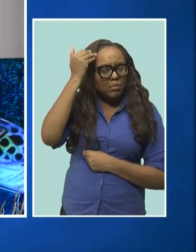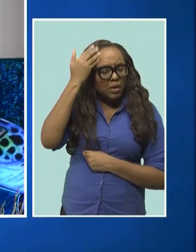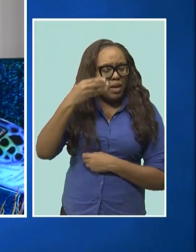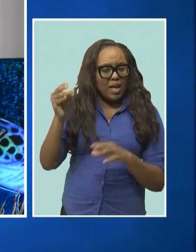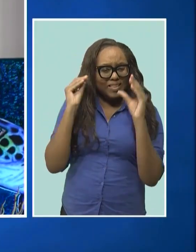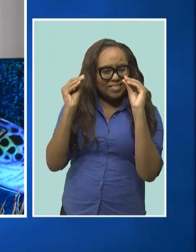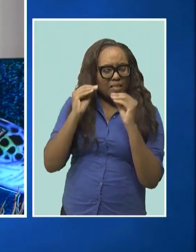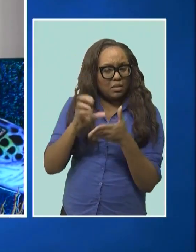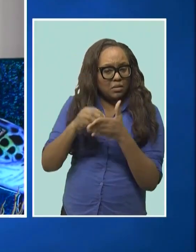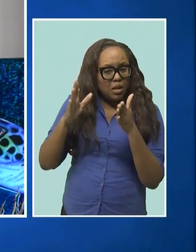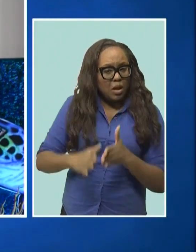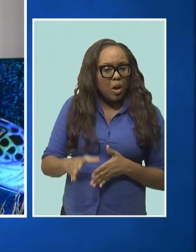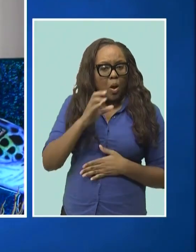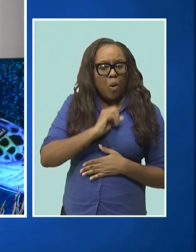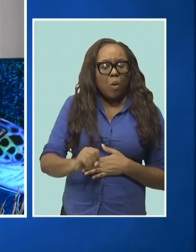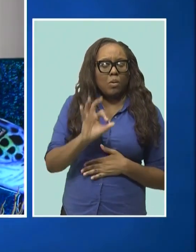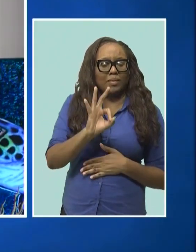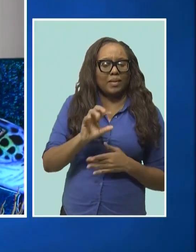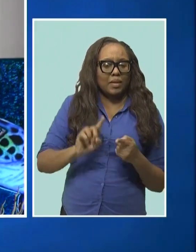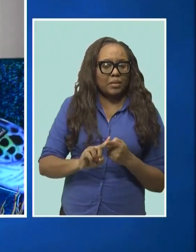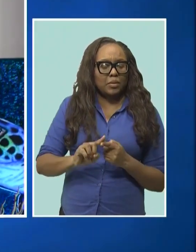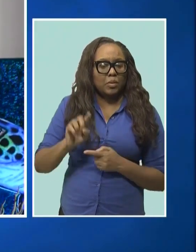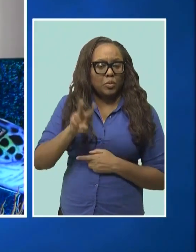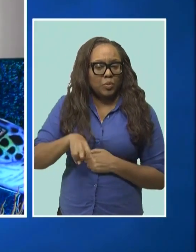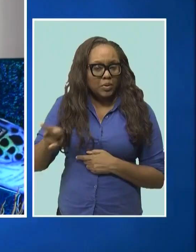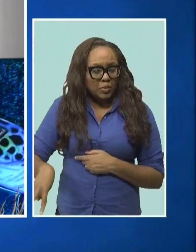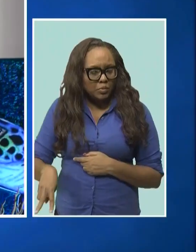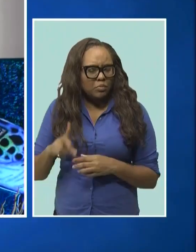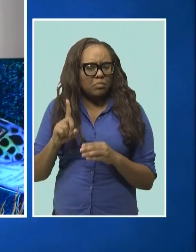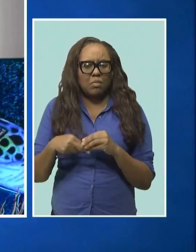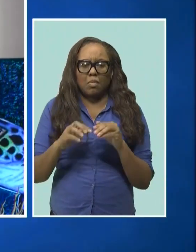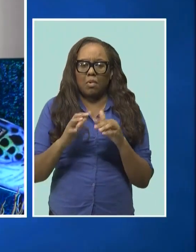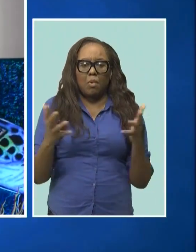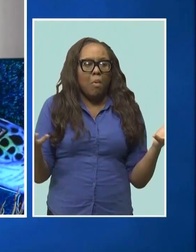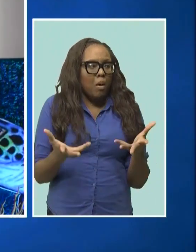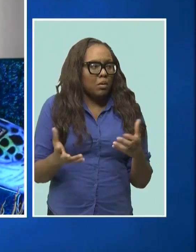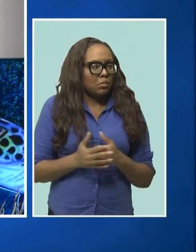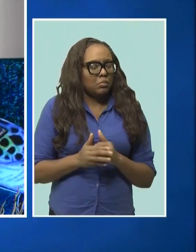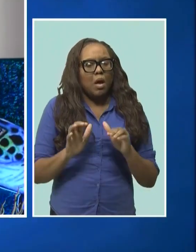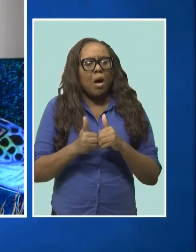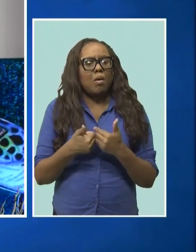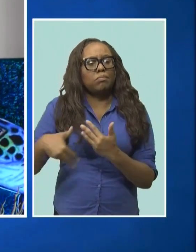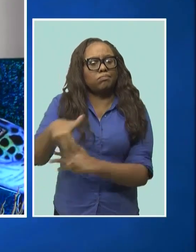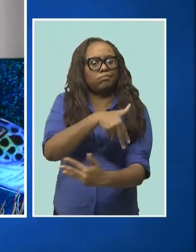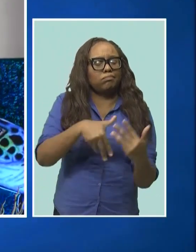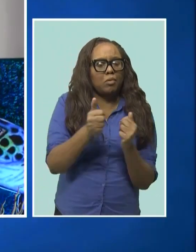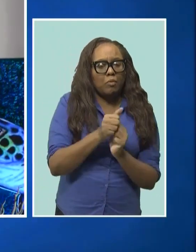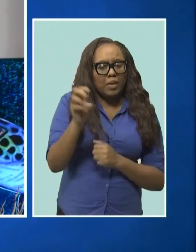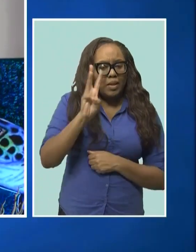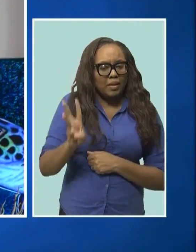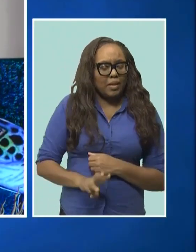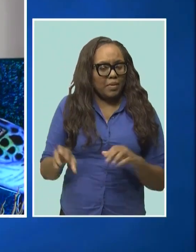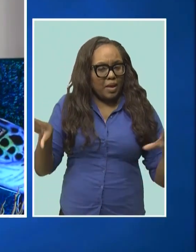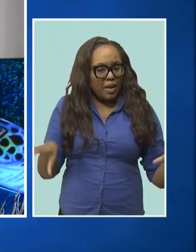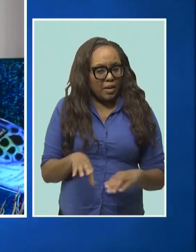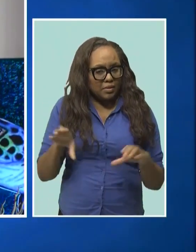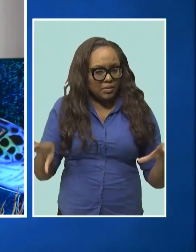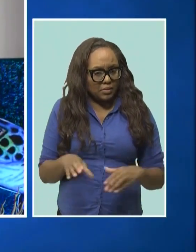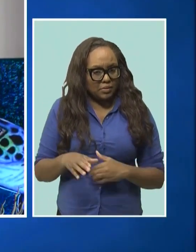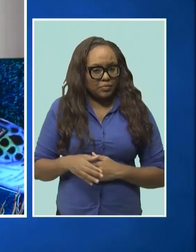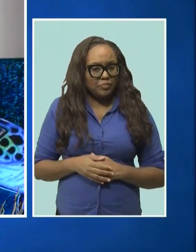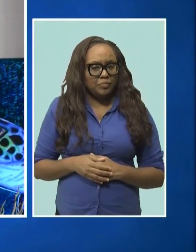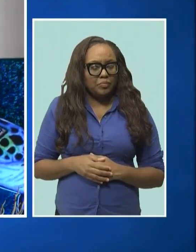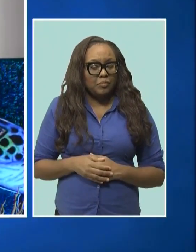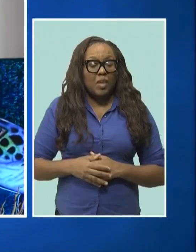students between the ages of 9 to 22 on the ways in which they can engage in climate action. And this three